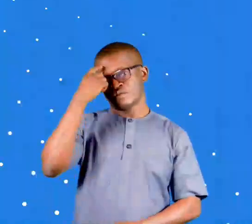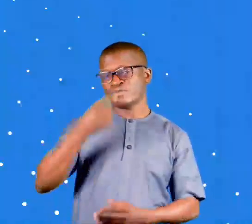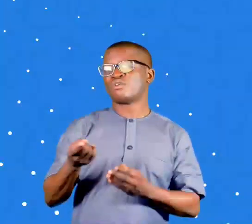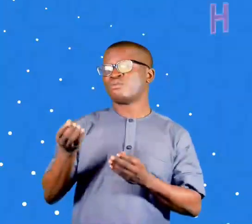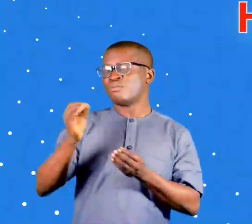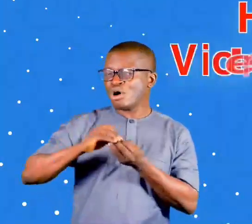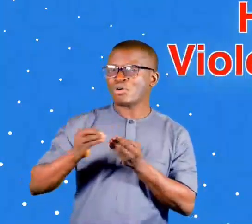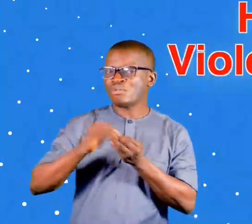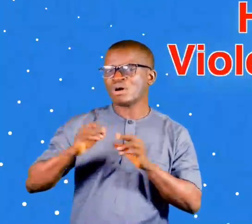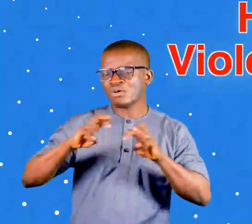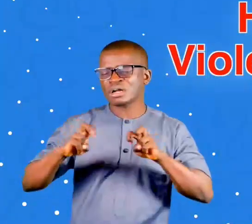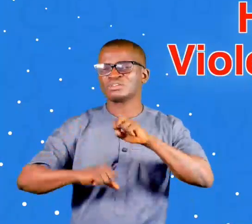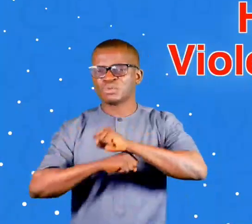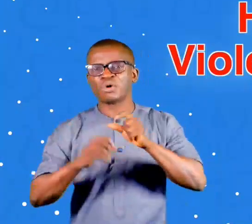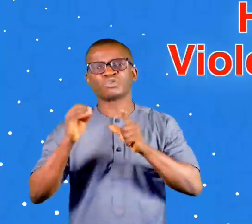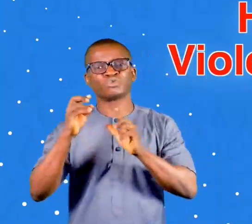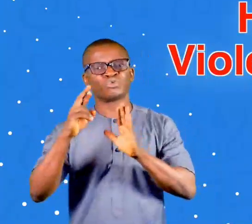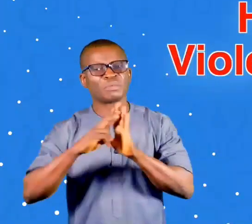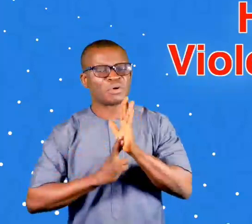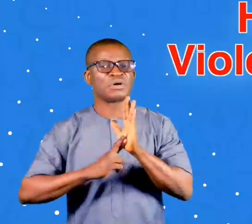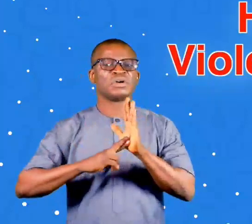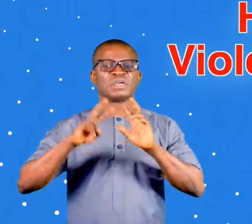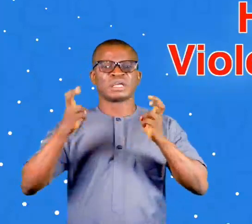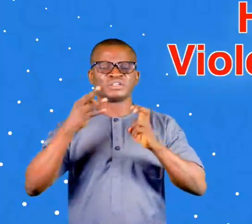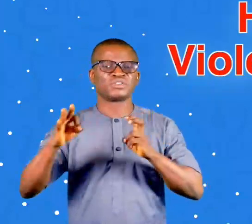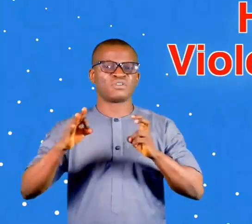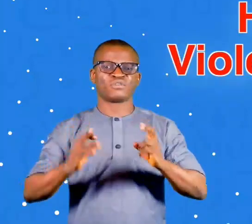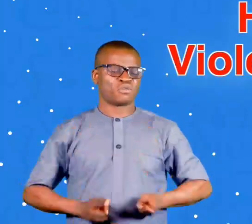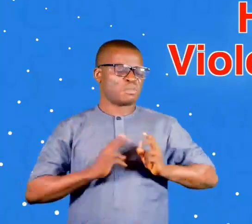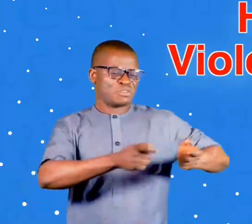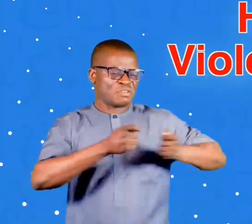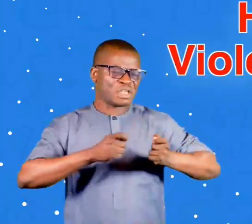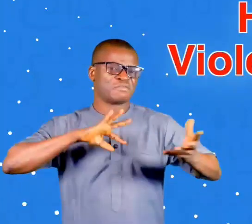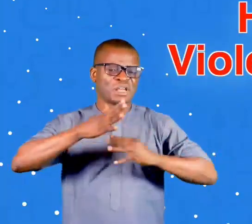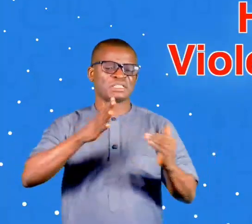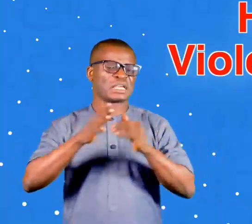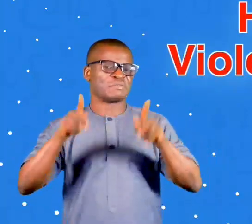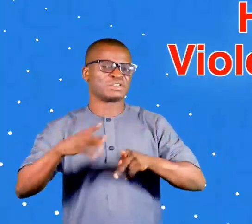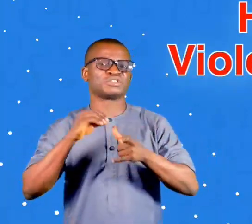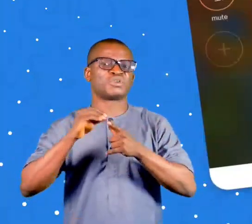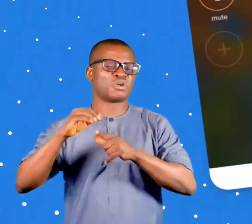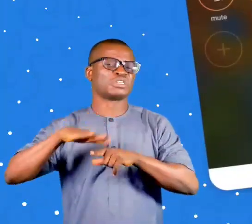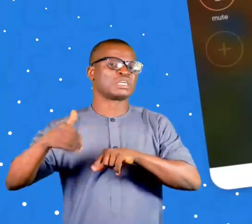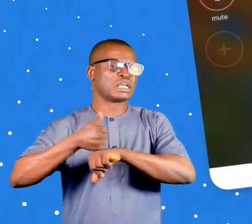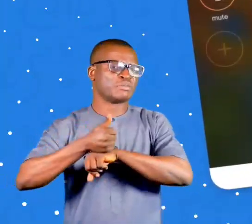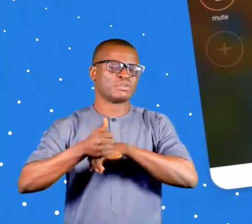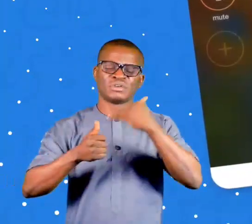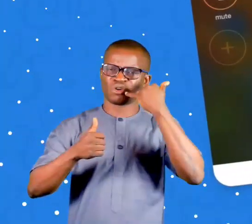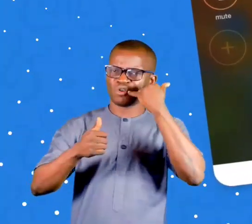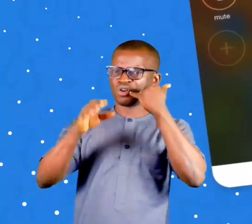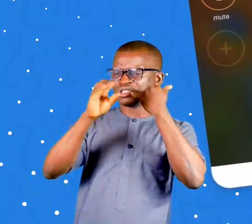For more inquiries and support or to report cases of suspected human trafficking violence against persons and child abuse please call